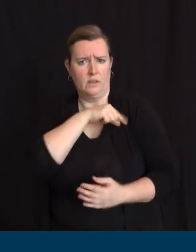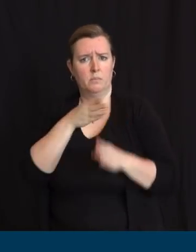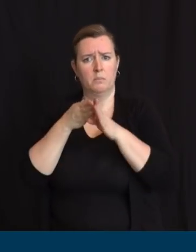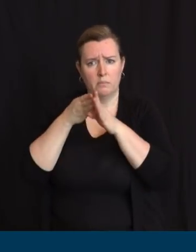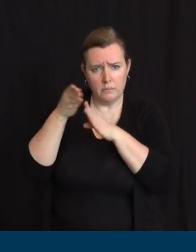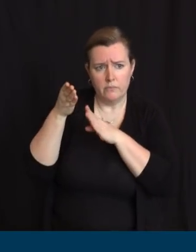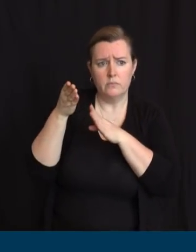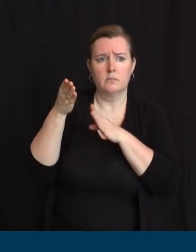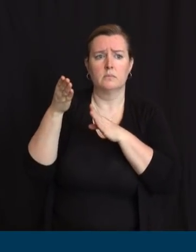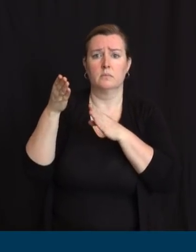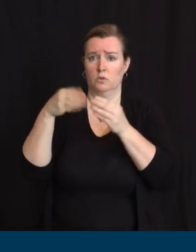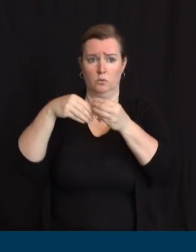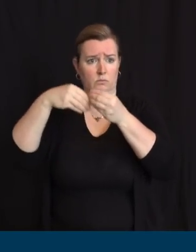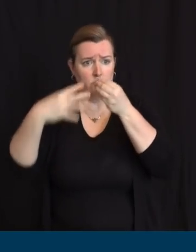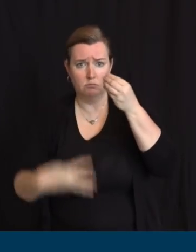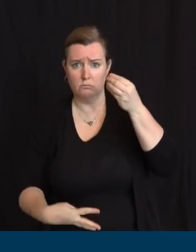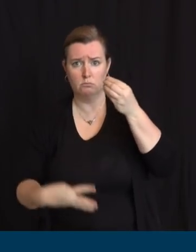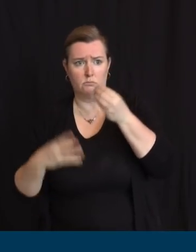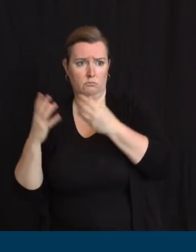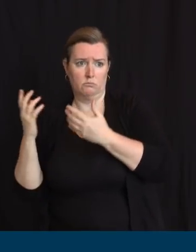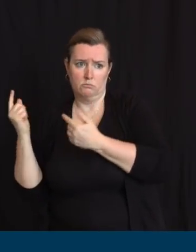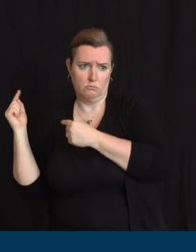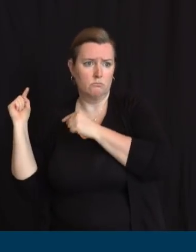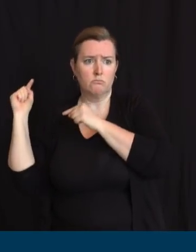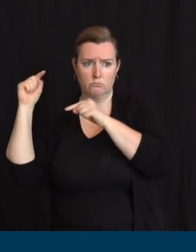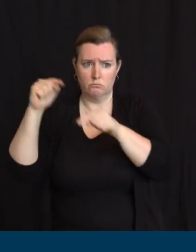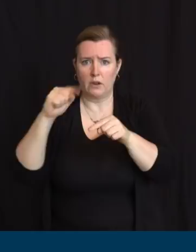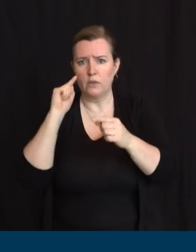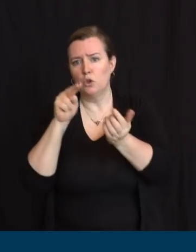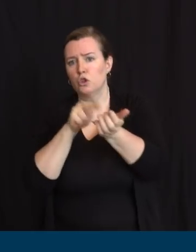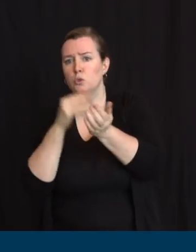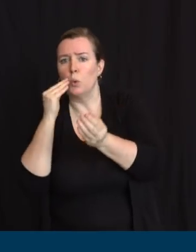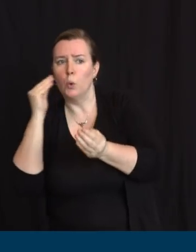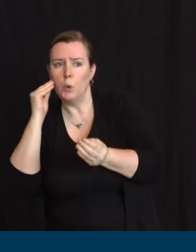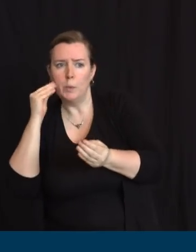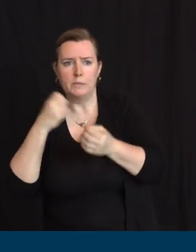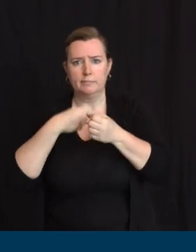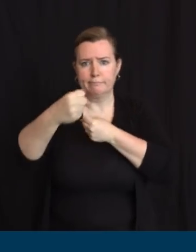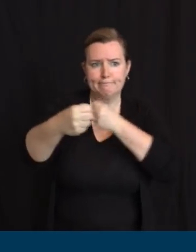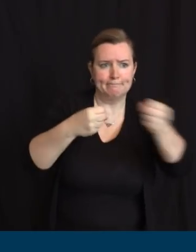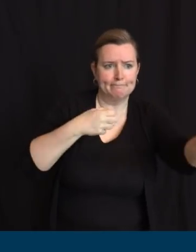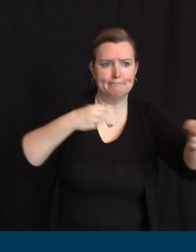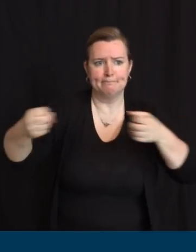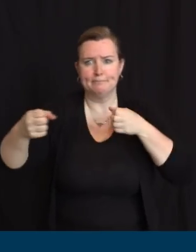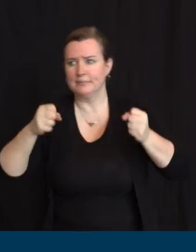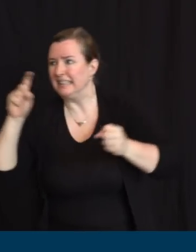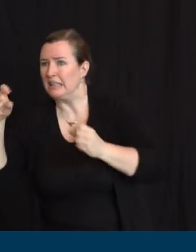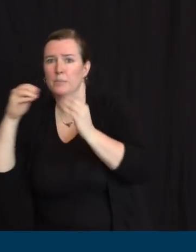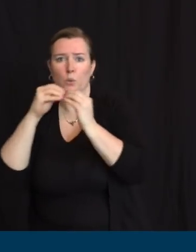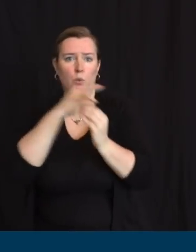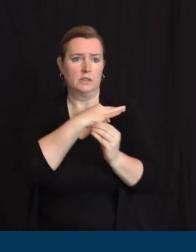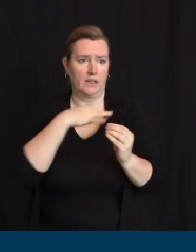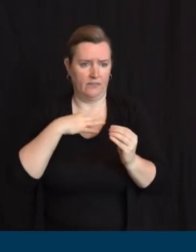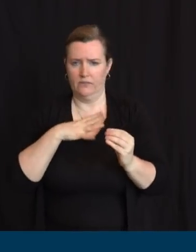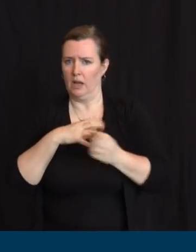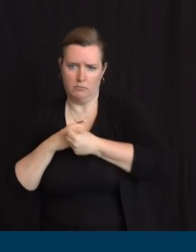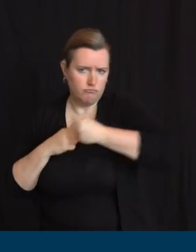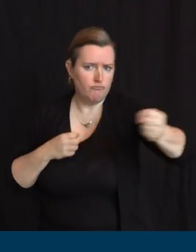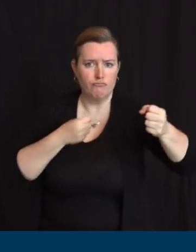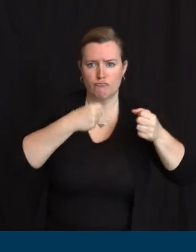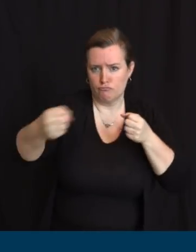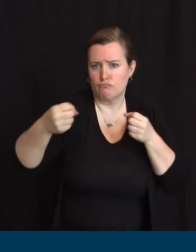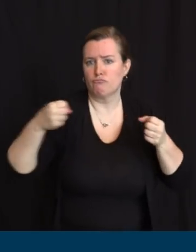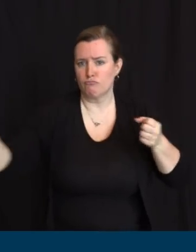alleviate their crushing staffing needs and serve their residents, including 150 certified nursing assistants